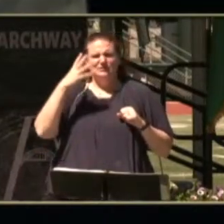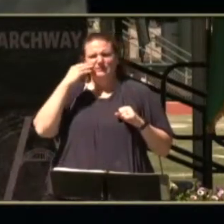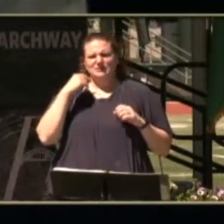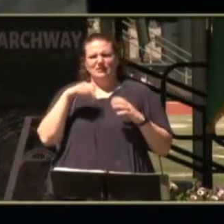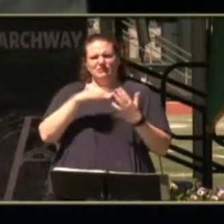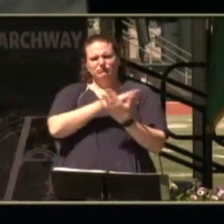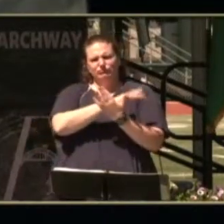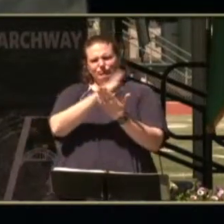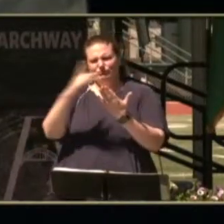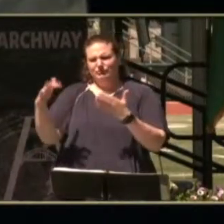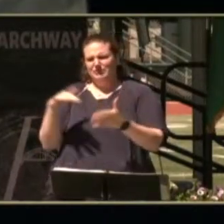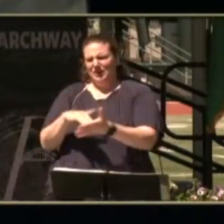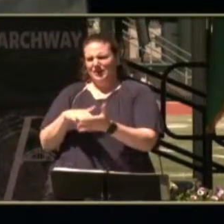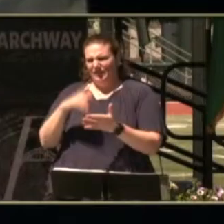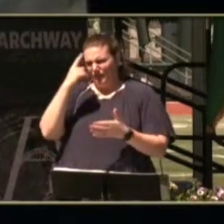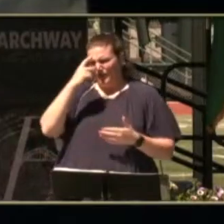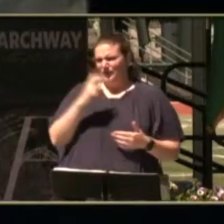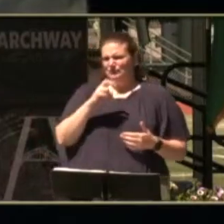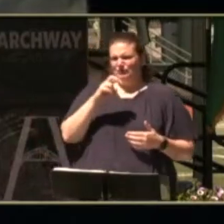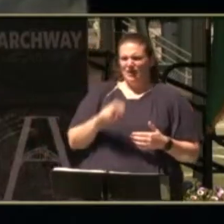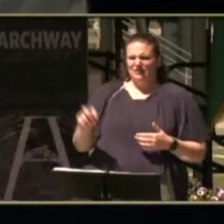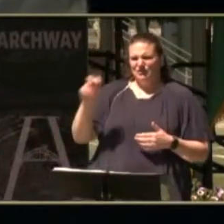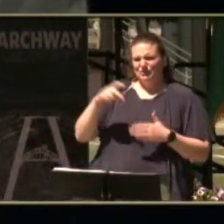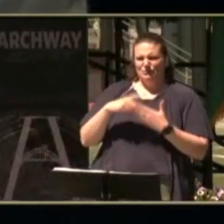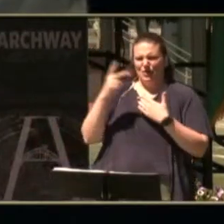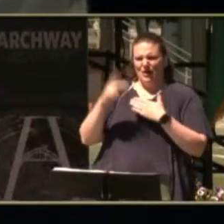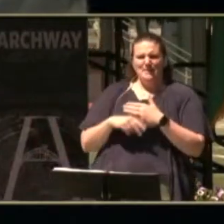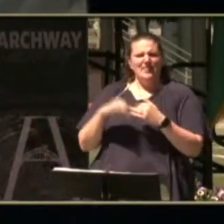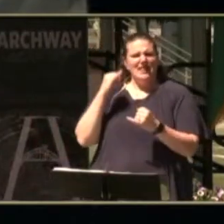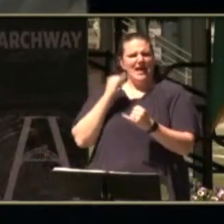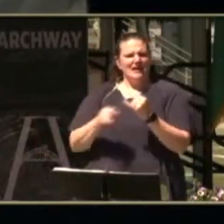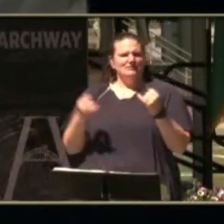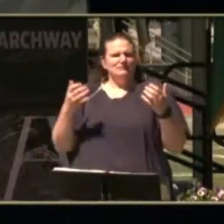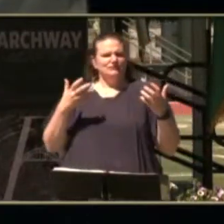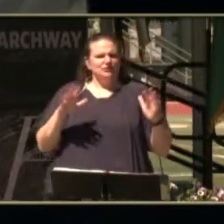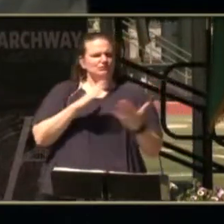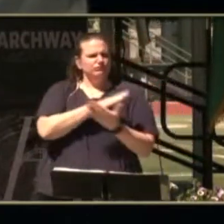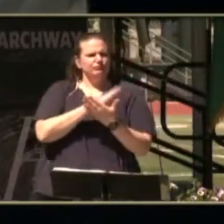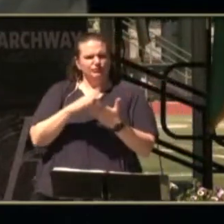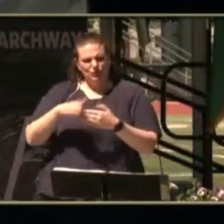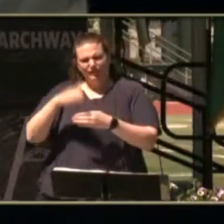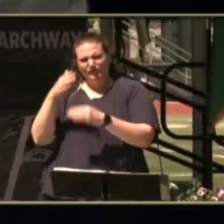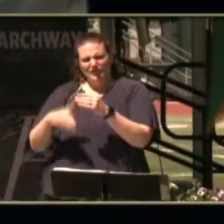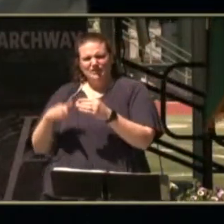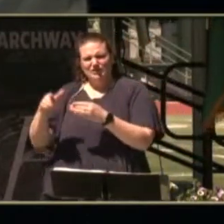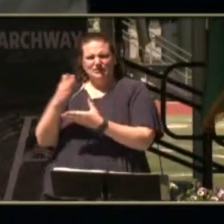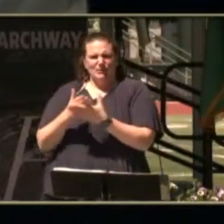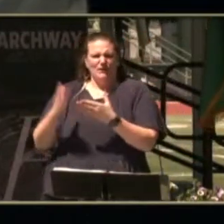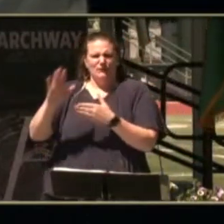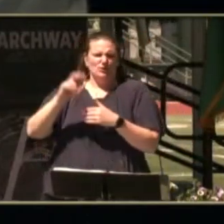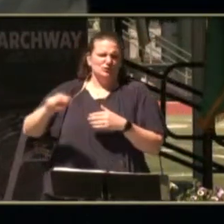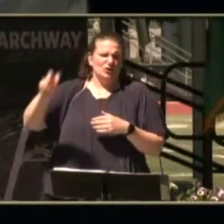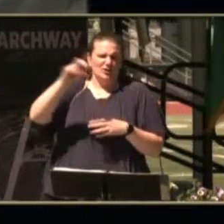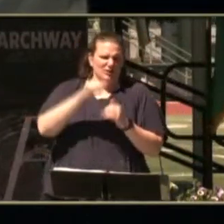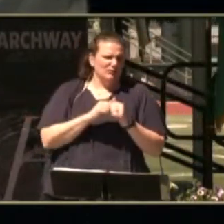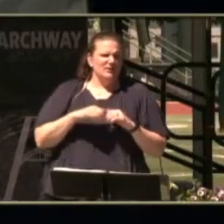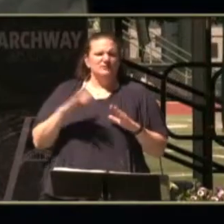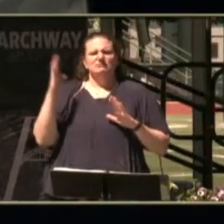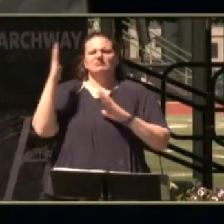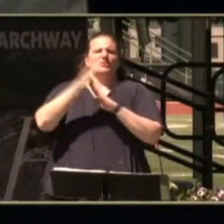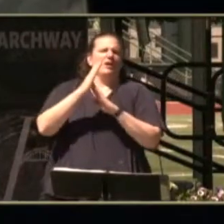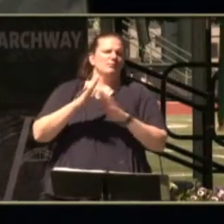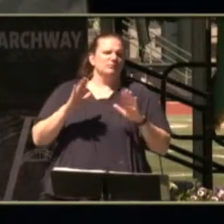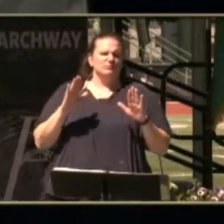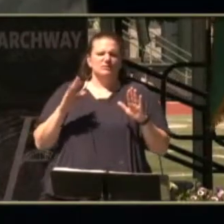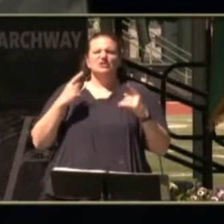in the course of your studies in the transition program at the end of it all you completed this part of your journey with great achievements